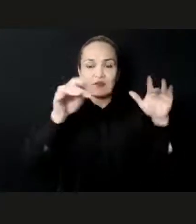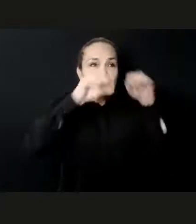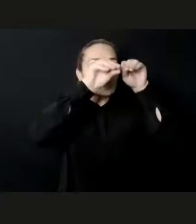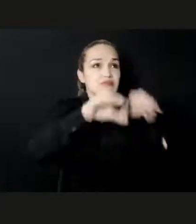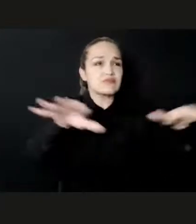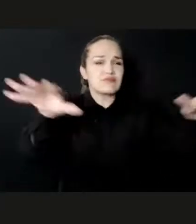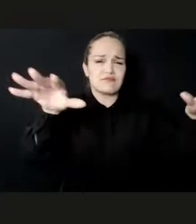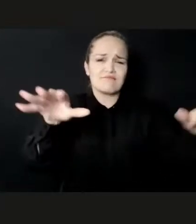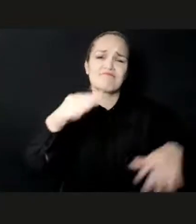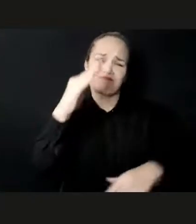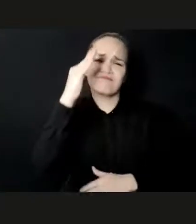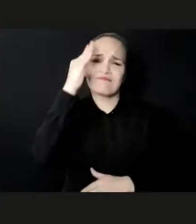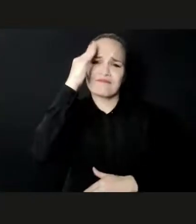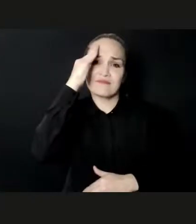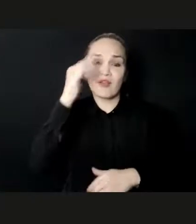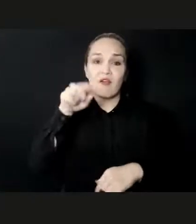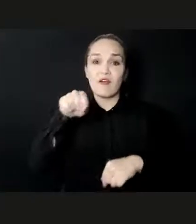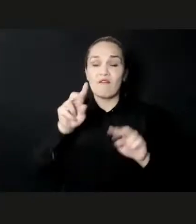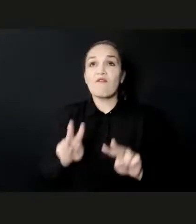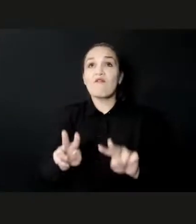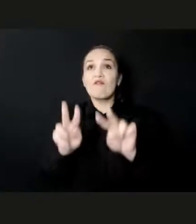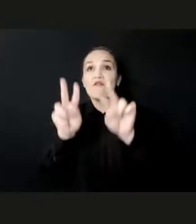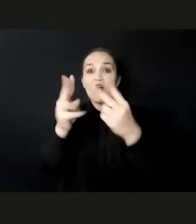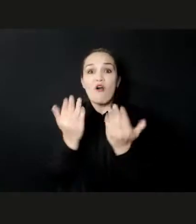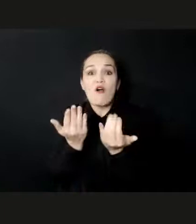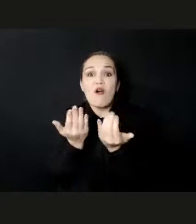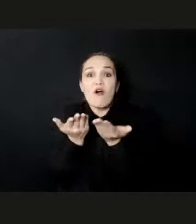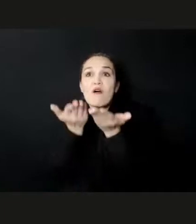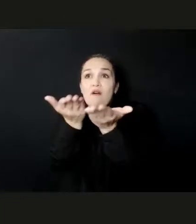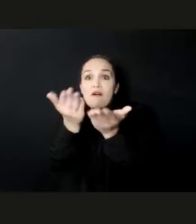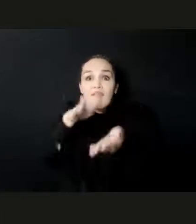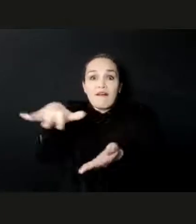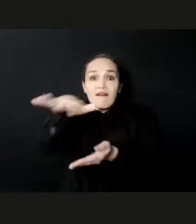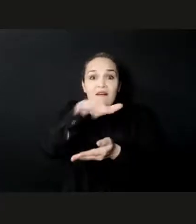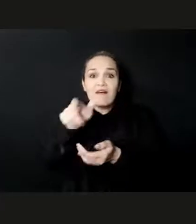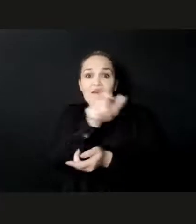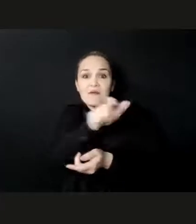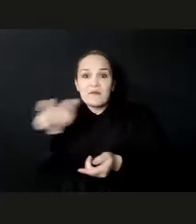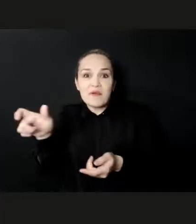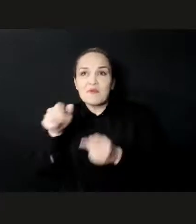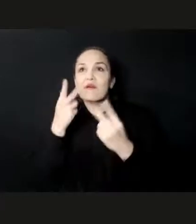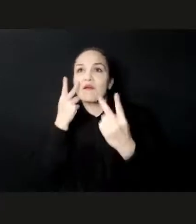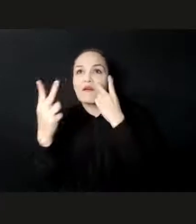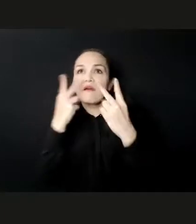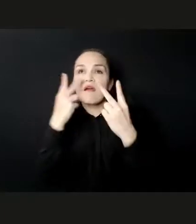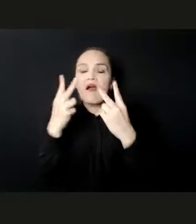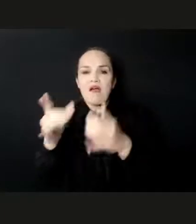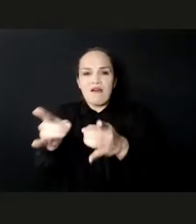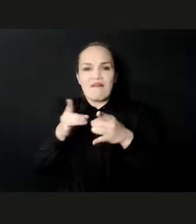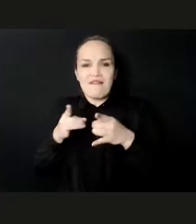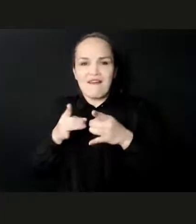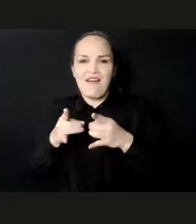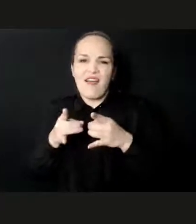have sustained their living. Distinguished panellists and participants,